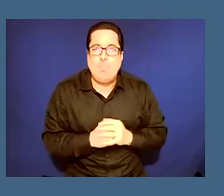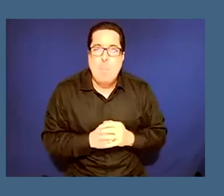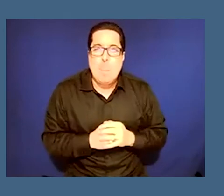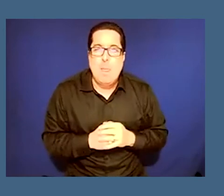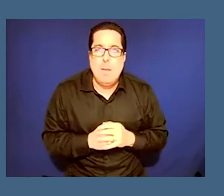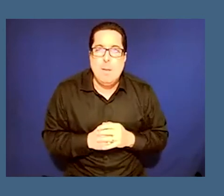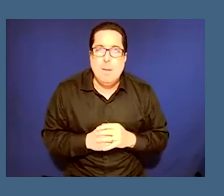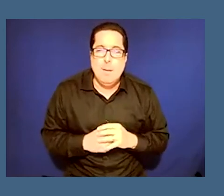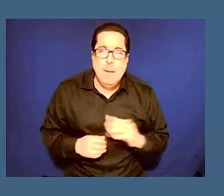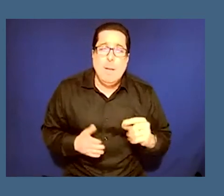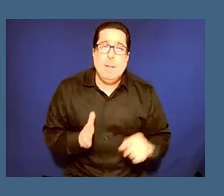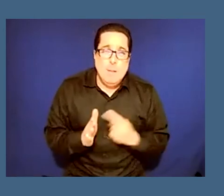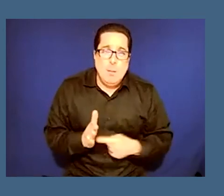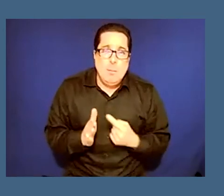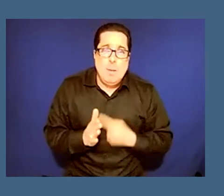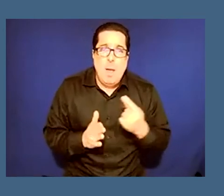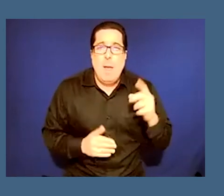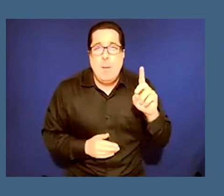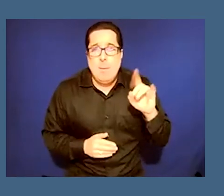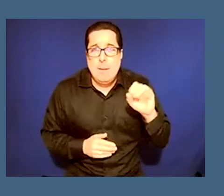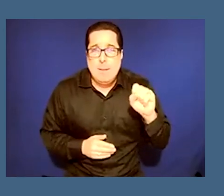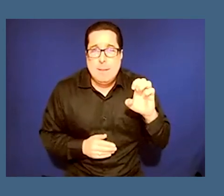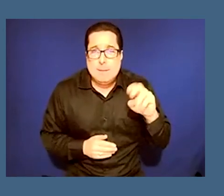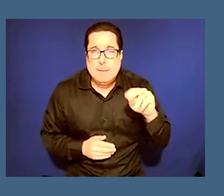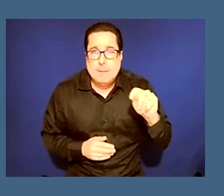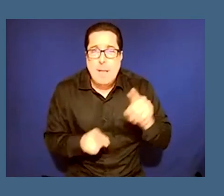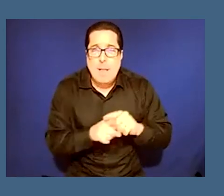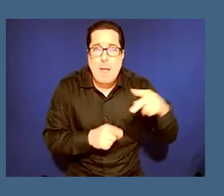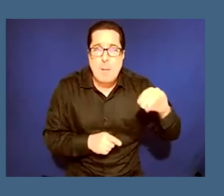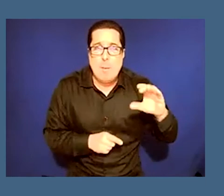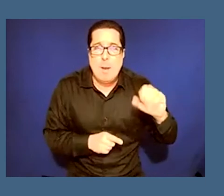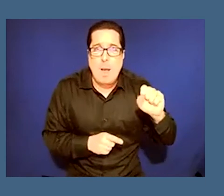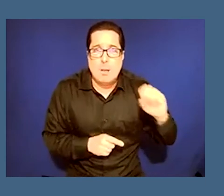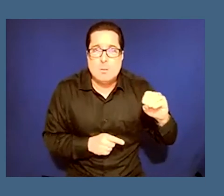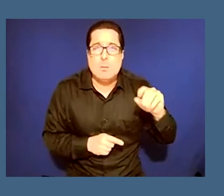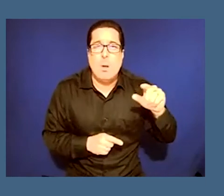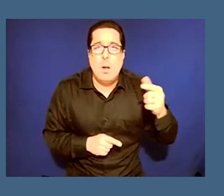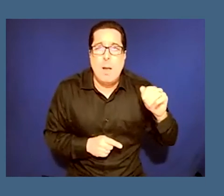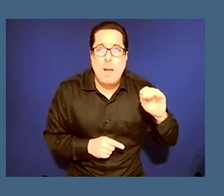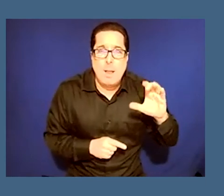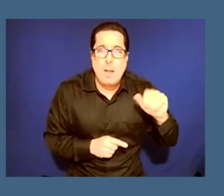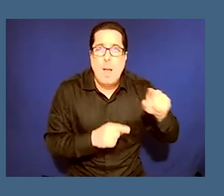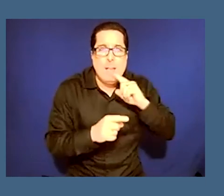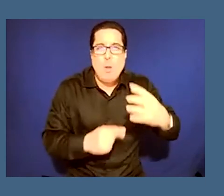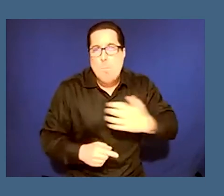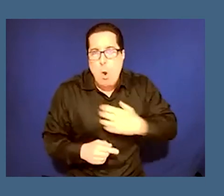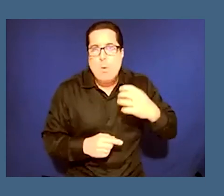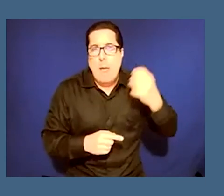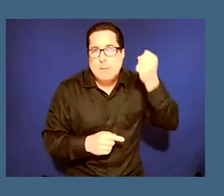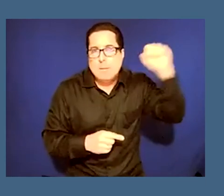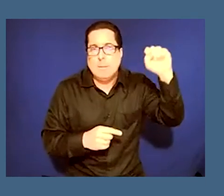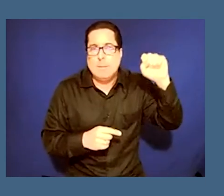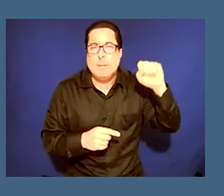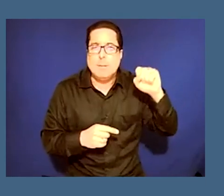it's you know descent like picasso's guernica is a protest piece to war or